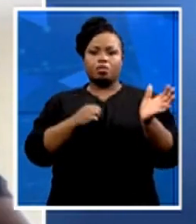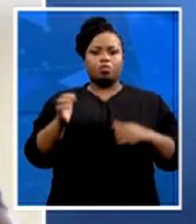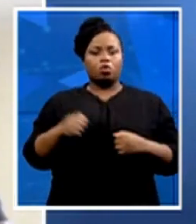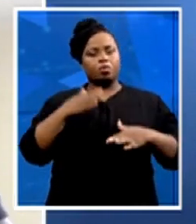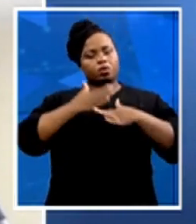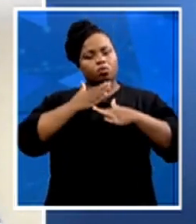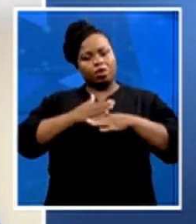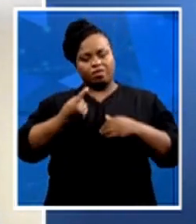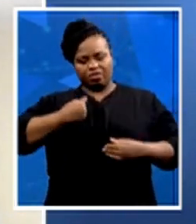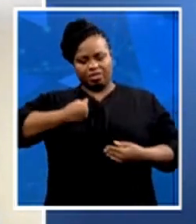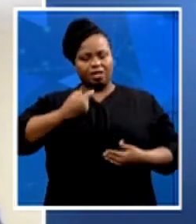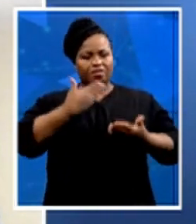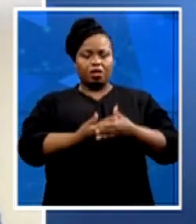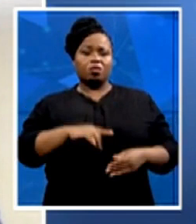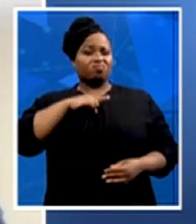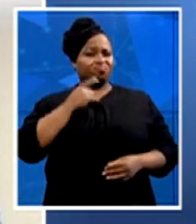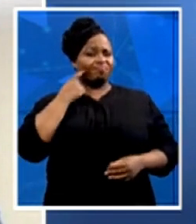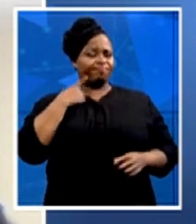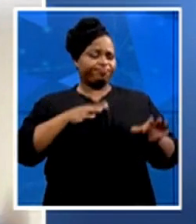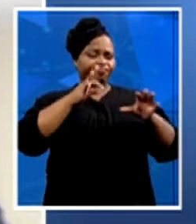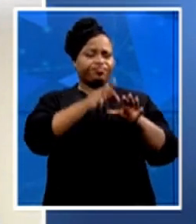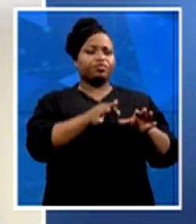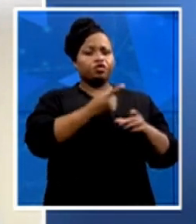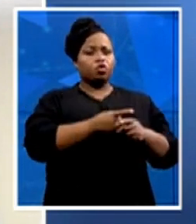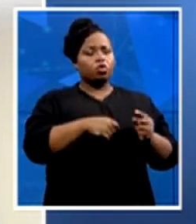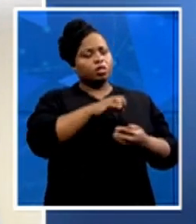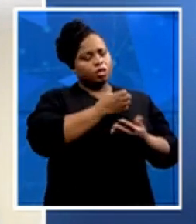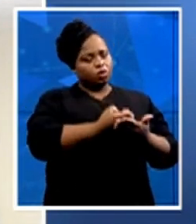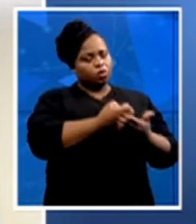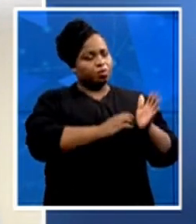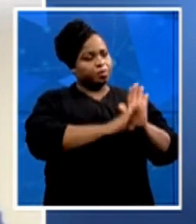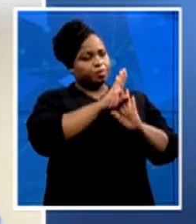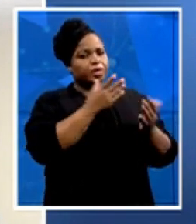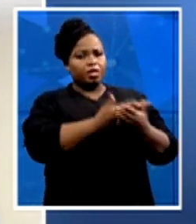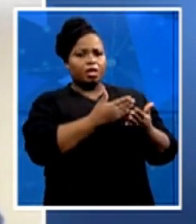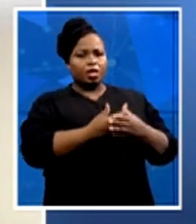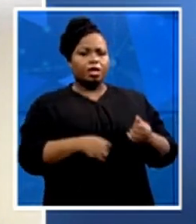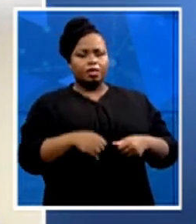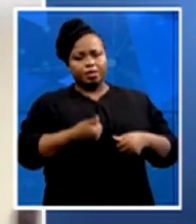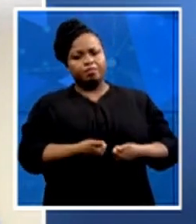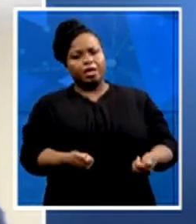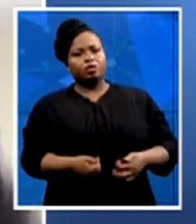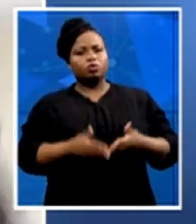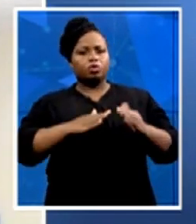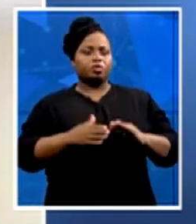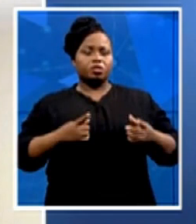in the respective places where we actually come from. And then we grow our businesses. But I want to reiterate that the IFP has always been